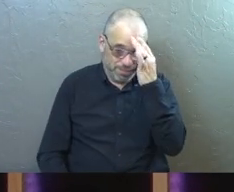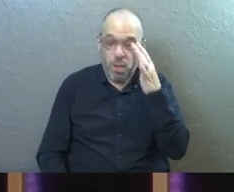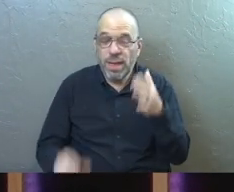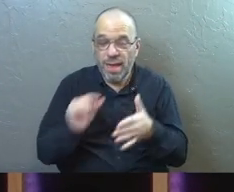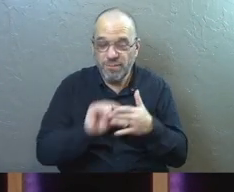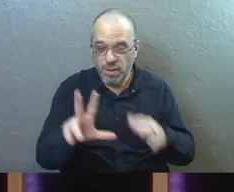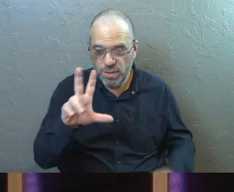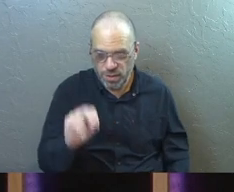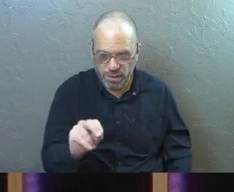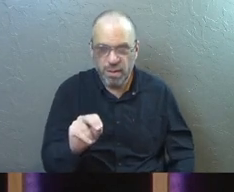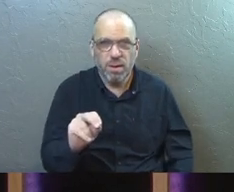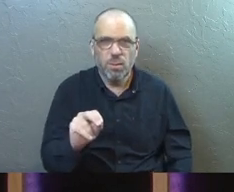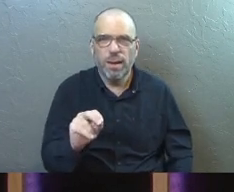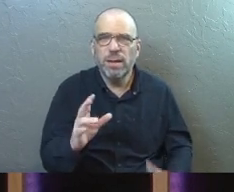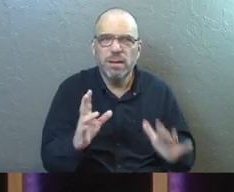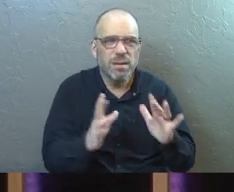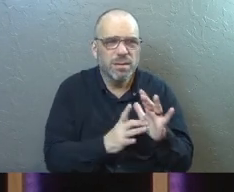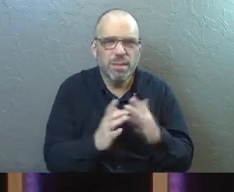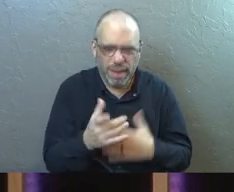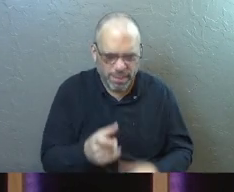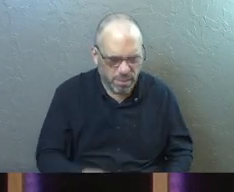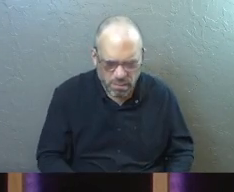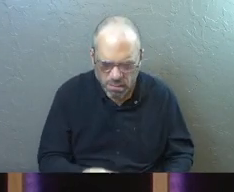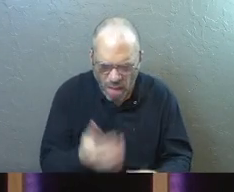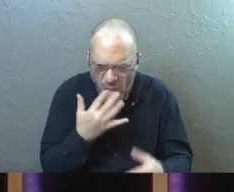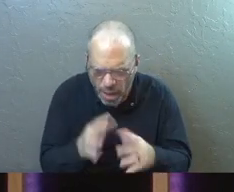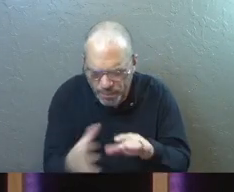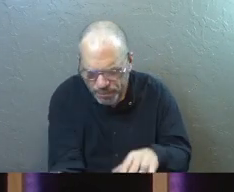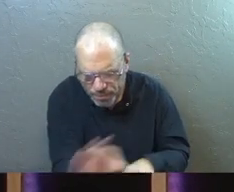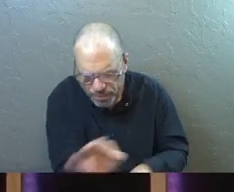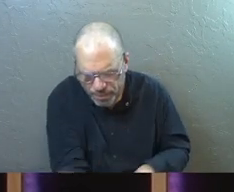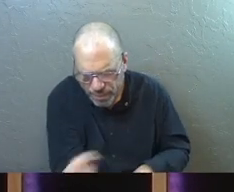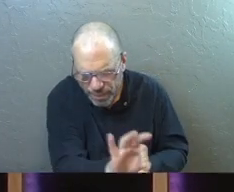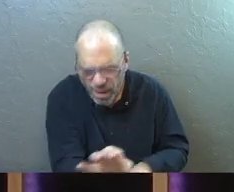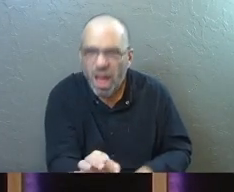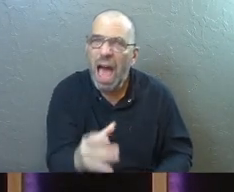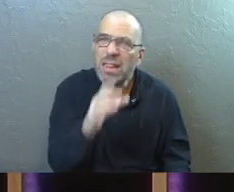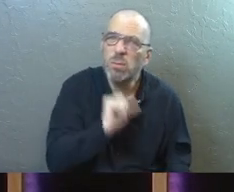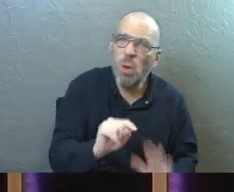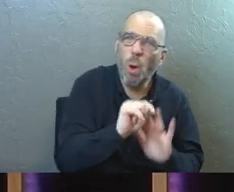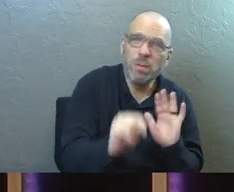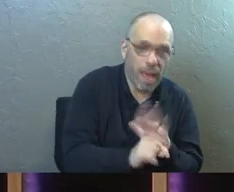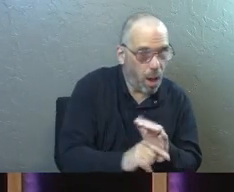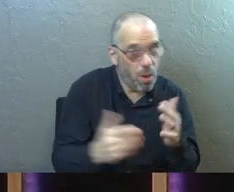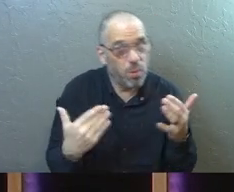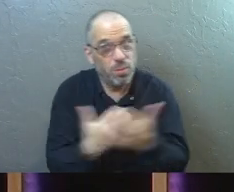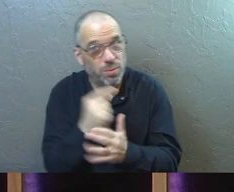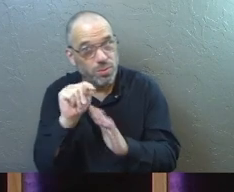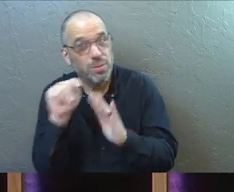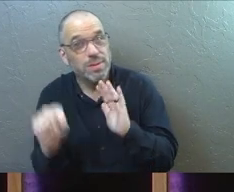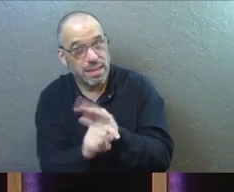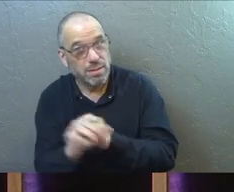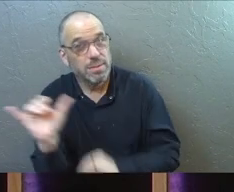Verse 30. You're like, is this in my Bible? Yes, it is. I thought this was just Old Testament. No, it's not.